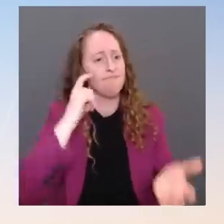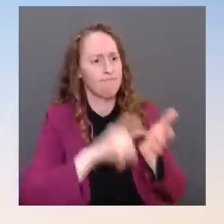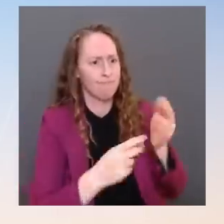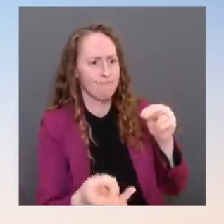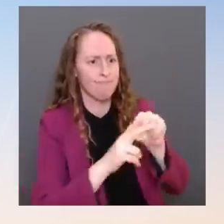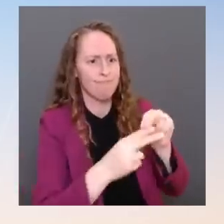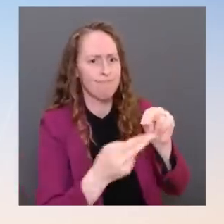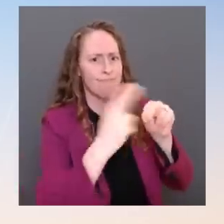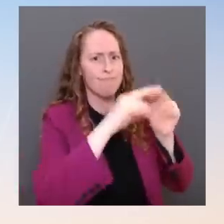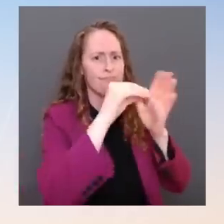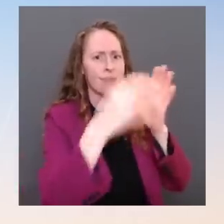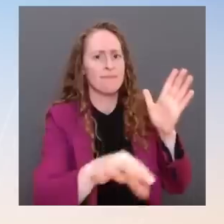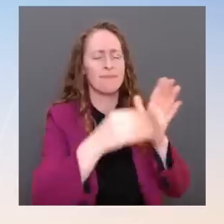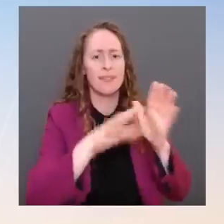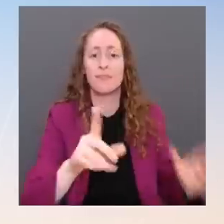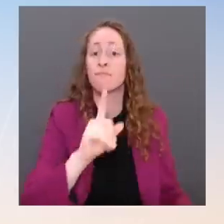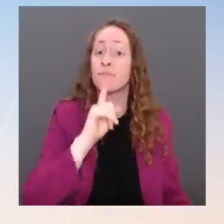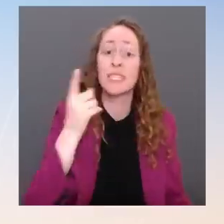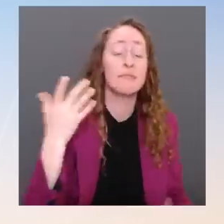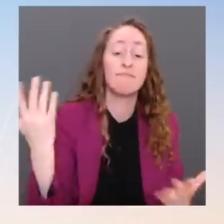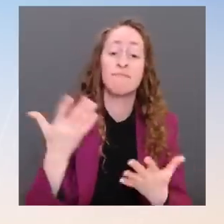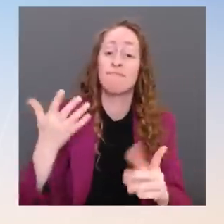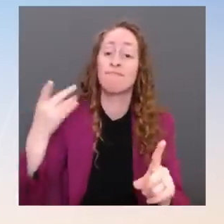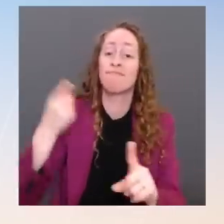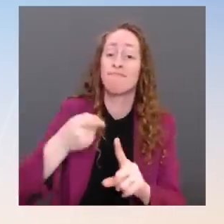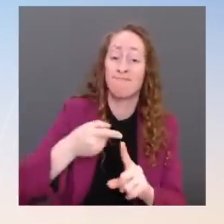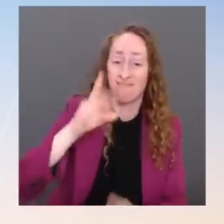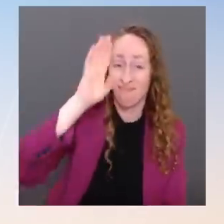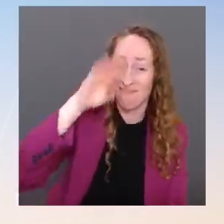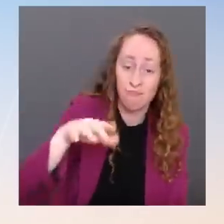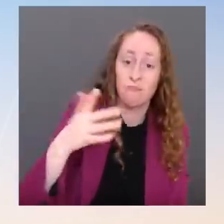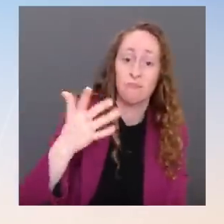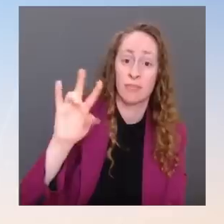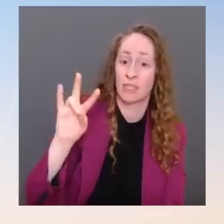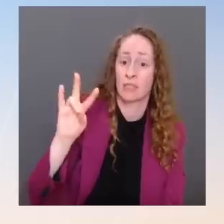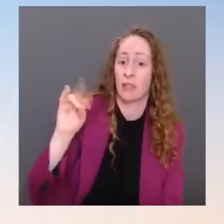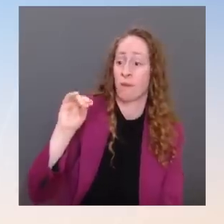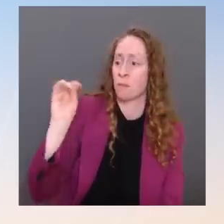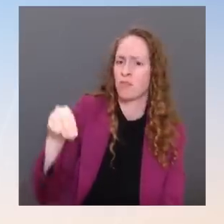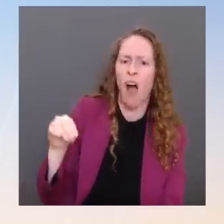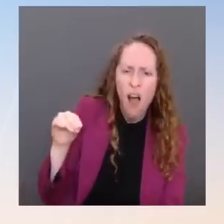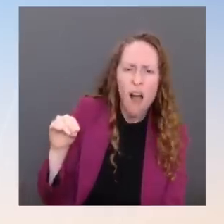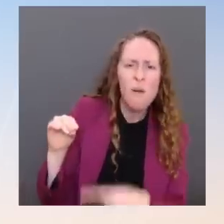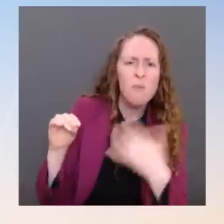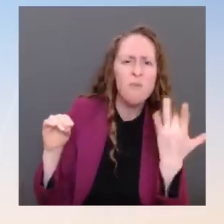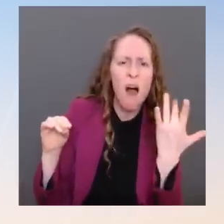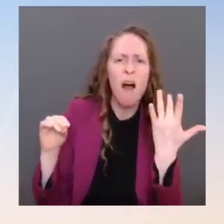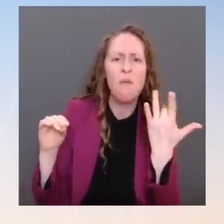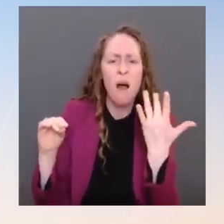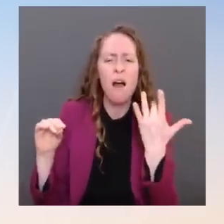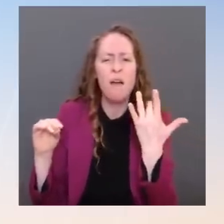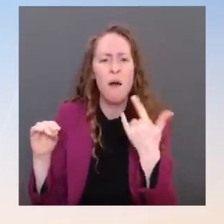at, two-thirds to even 70% of inflation data is a result of energy prices. A large part of that is the